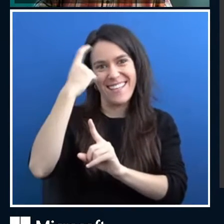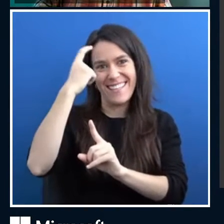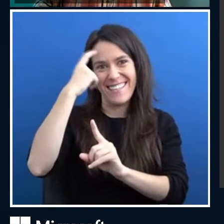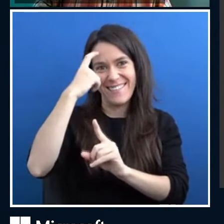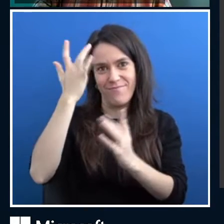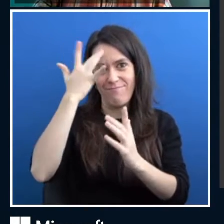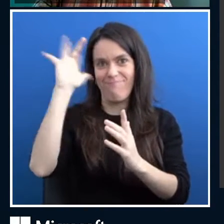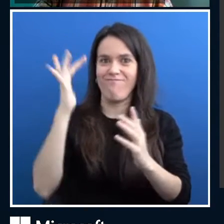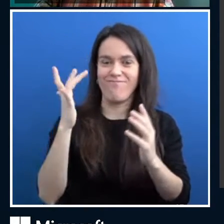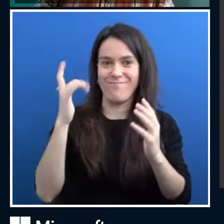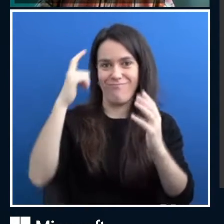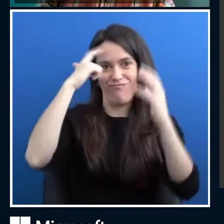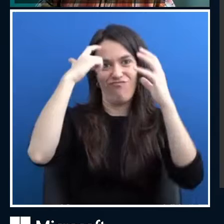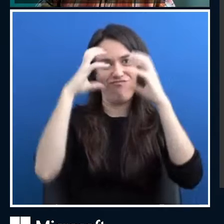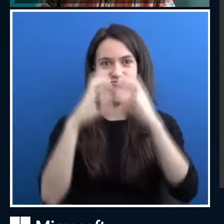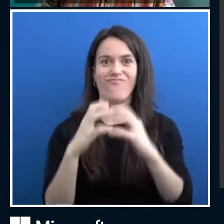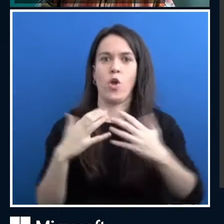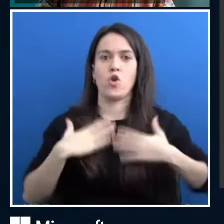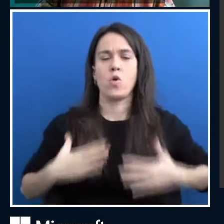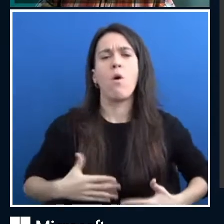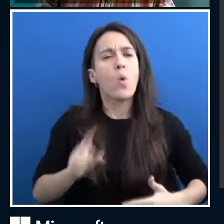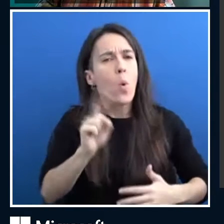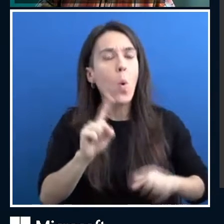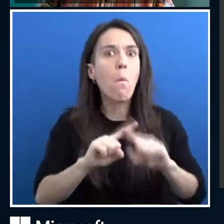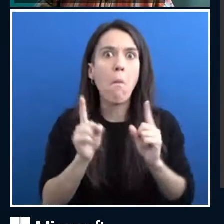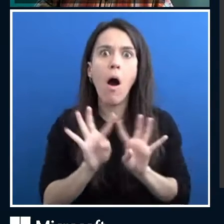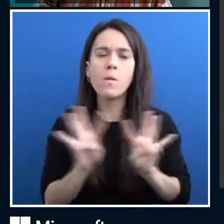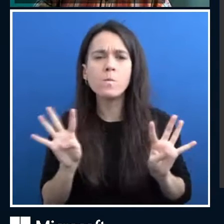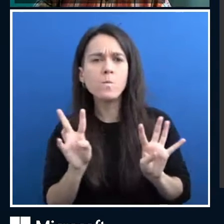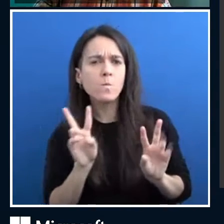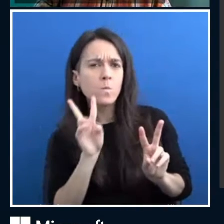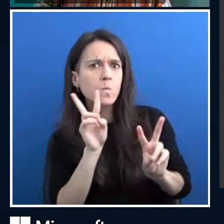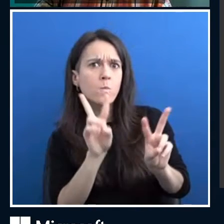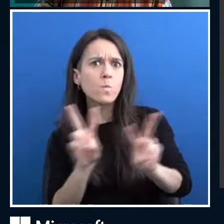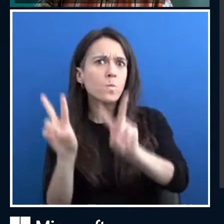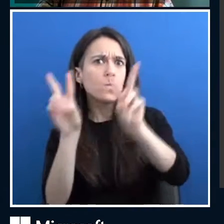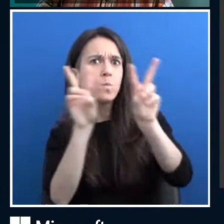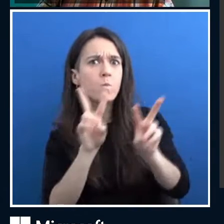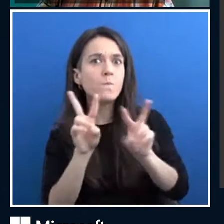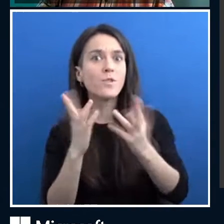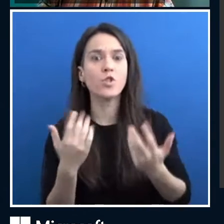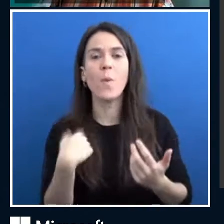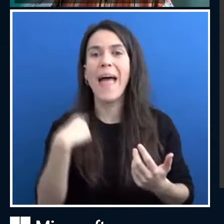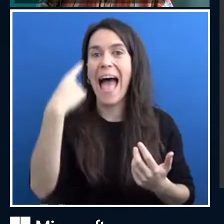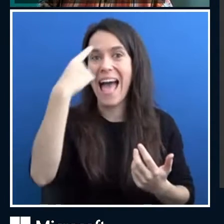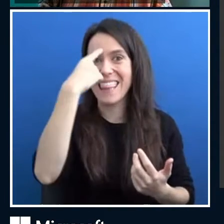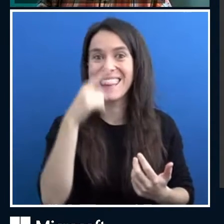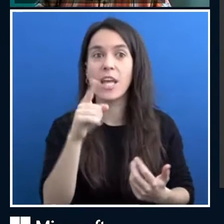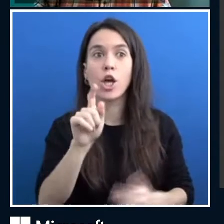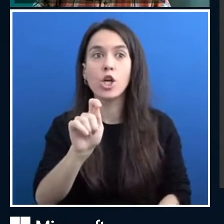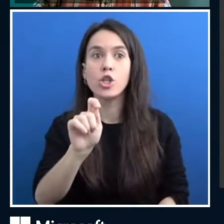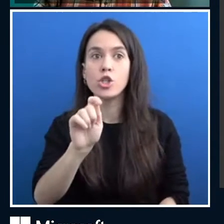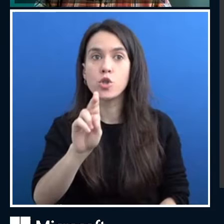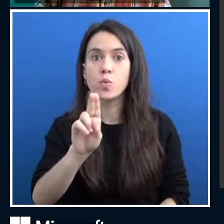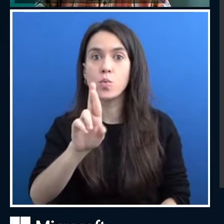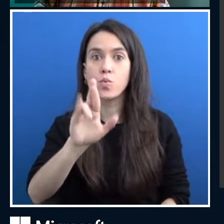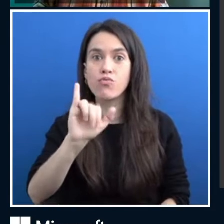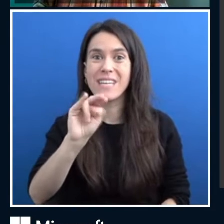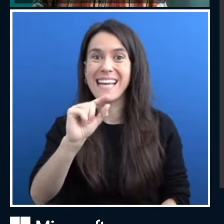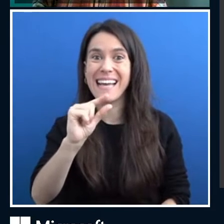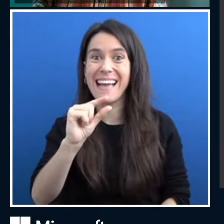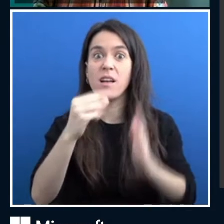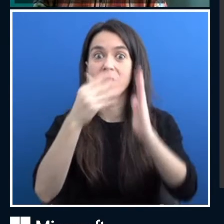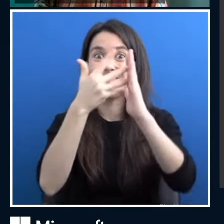So at this moment, I don't think we can say that Turing test is over and we have the intelligent machines which are